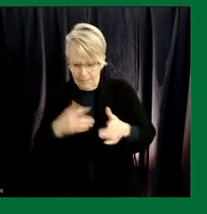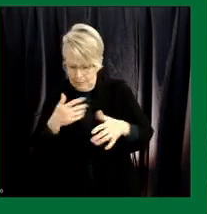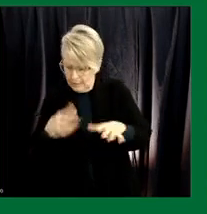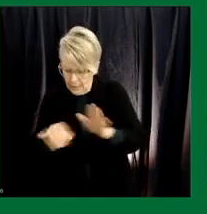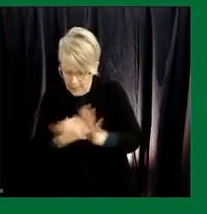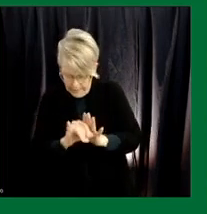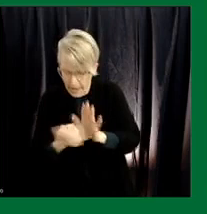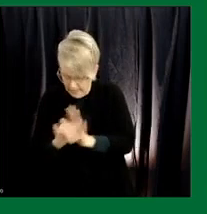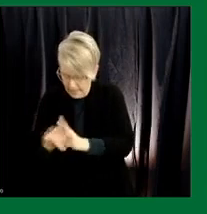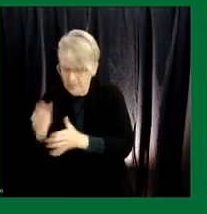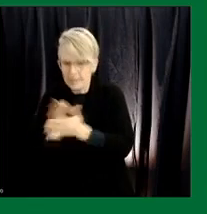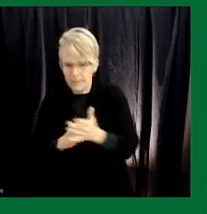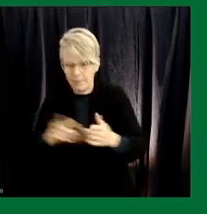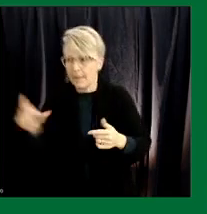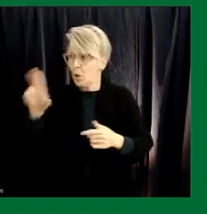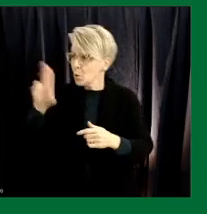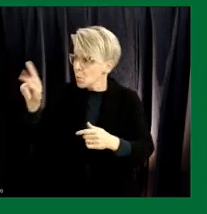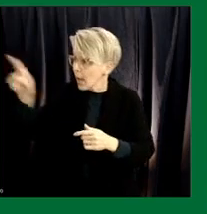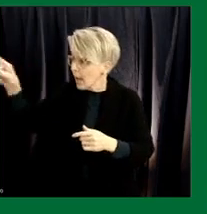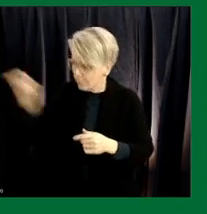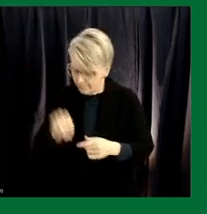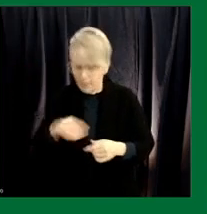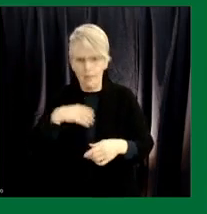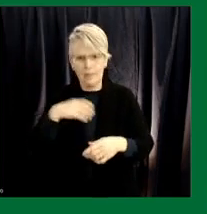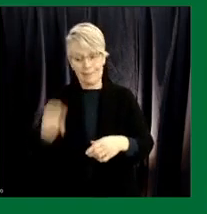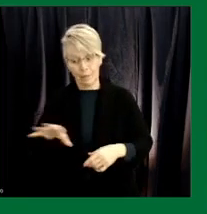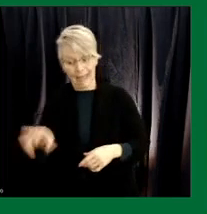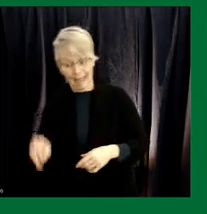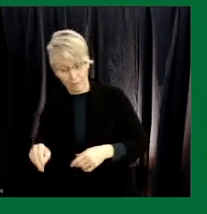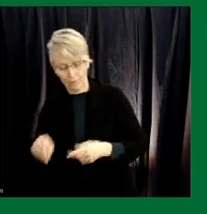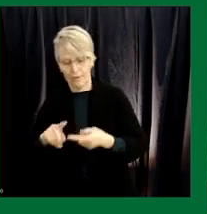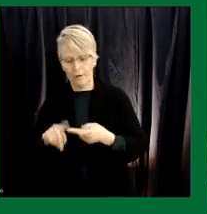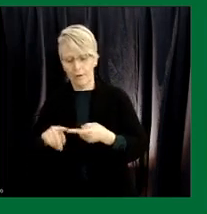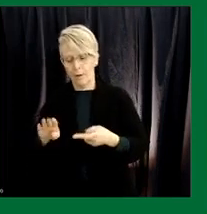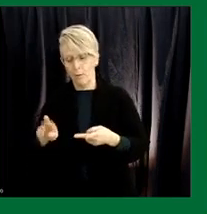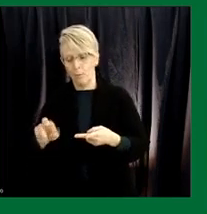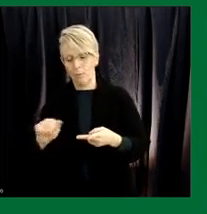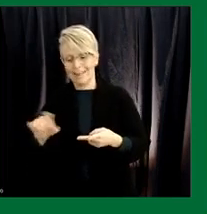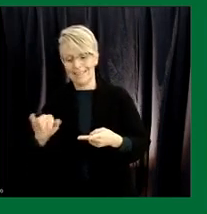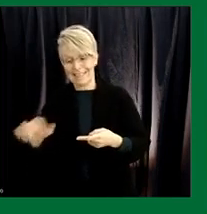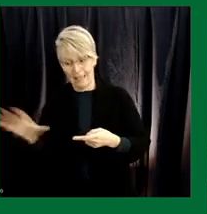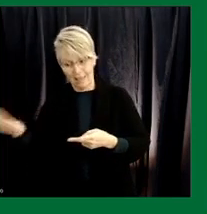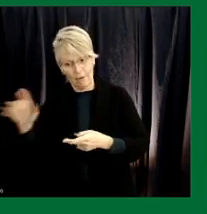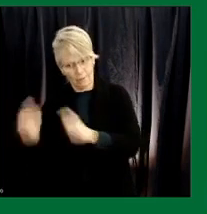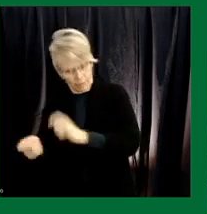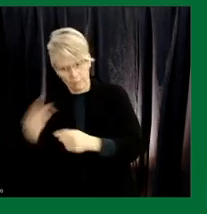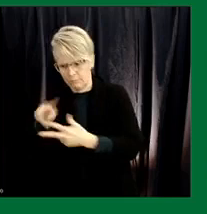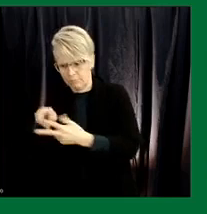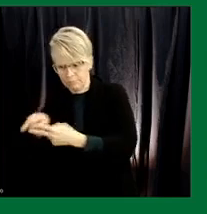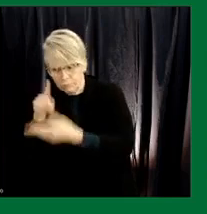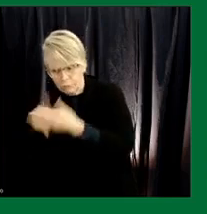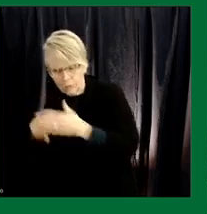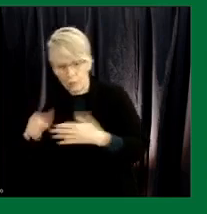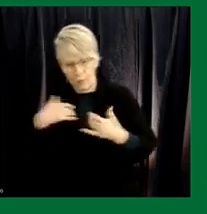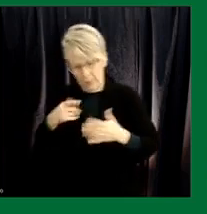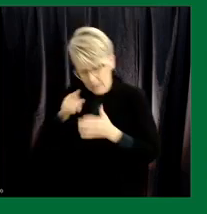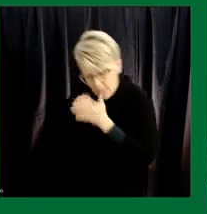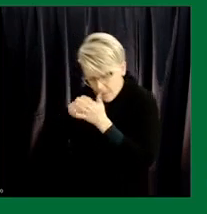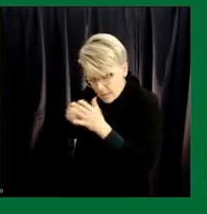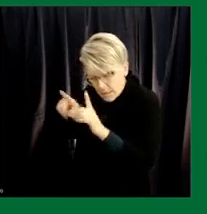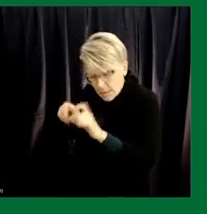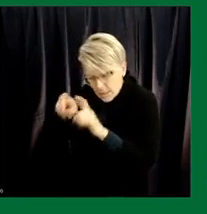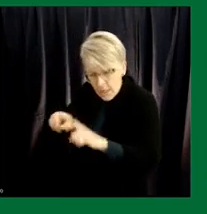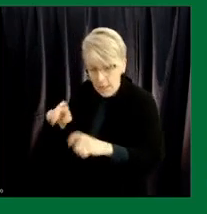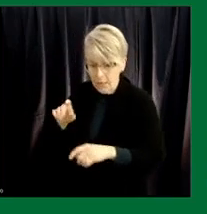we have already uk variant working on south african and brazilian variant we are doing research on them so that means we're testing if our